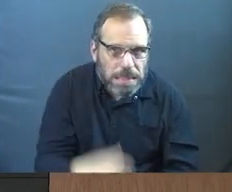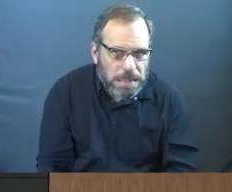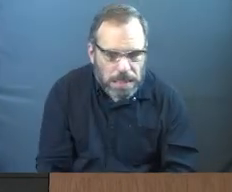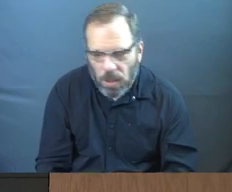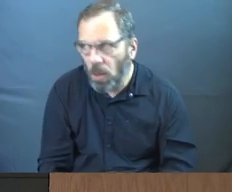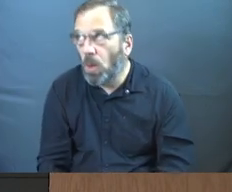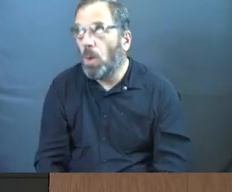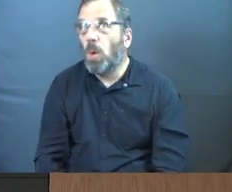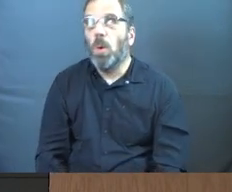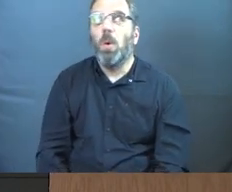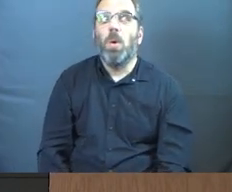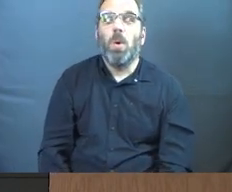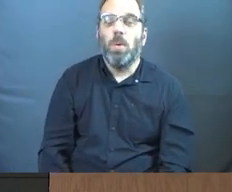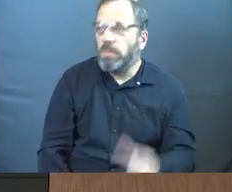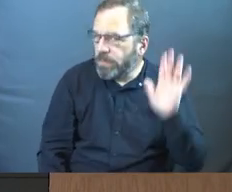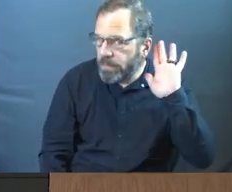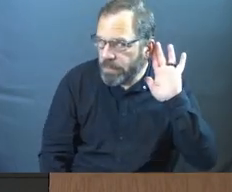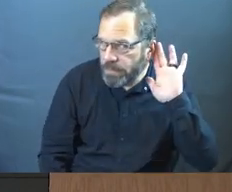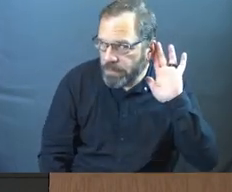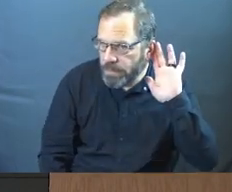Oh, it's a quiet room.